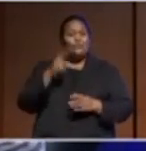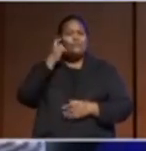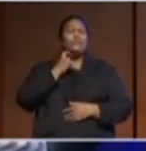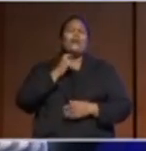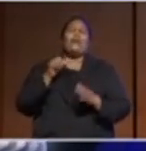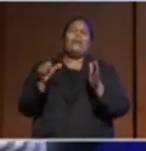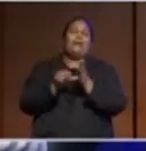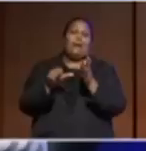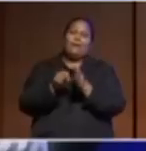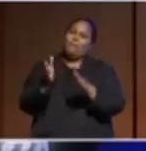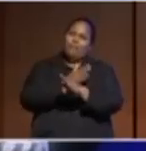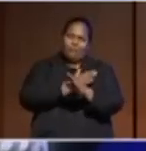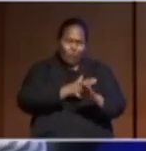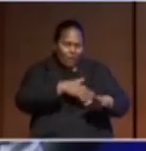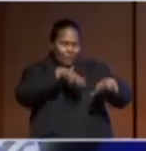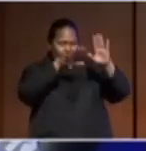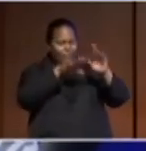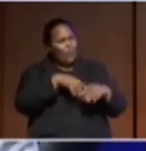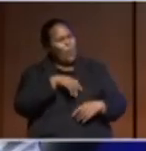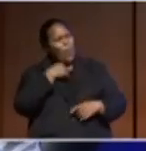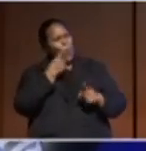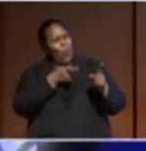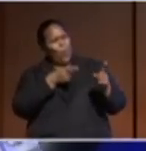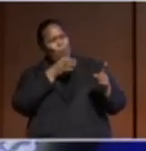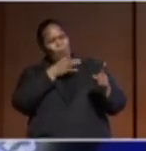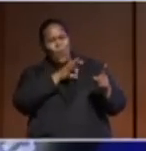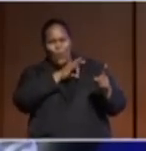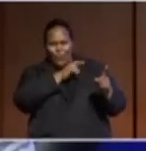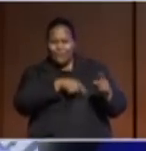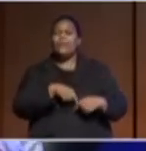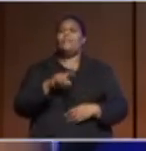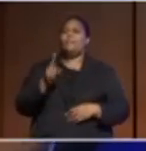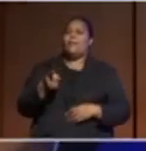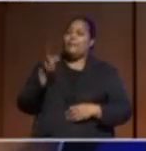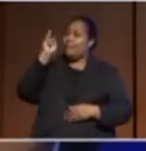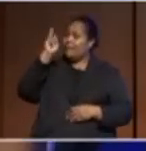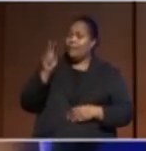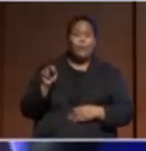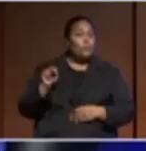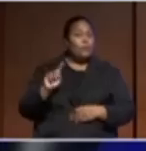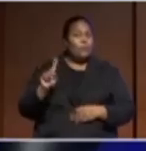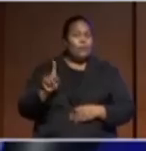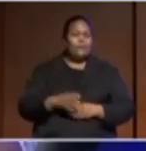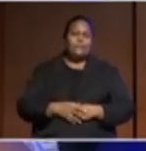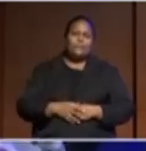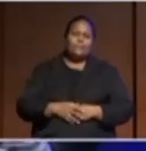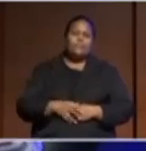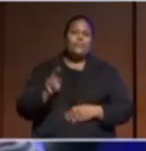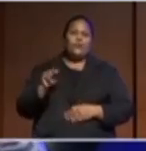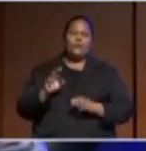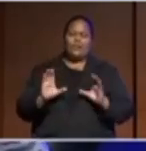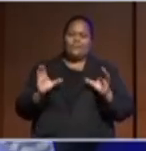But I think, once again, it's about going really deep.